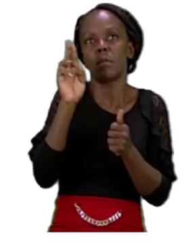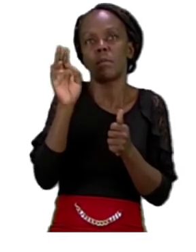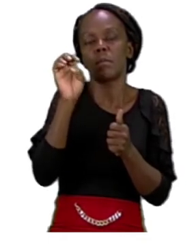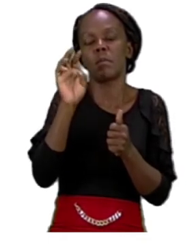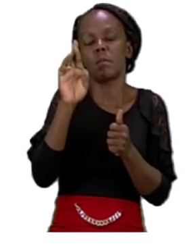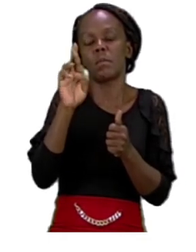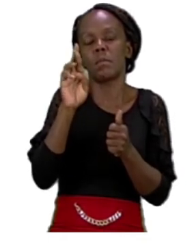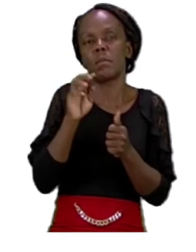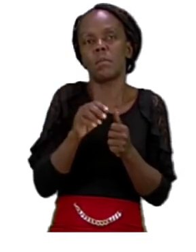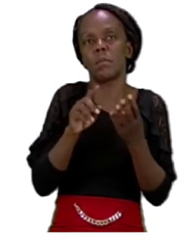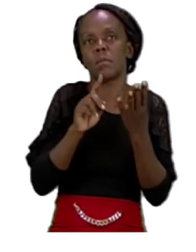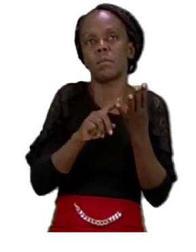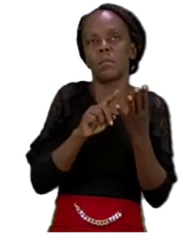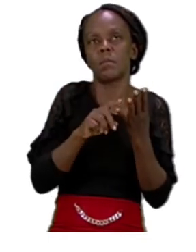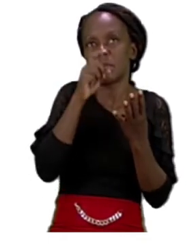sister,